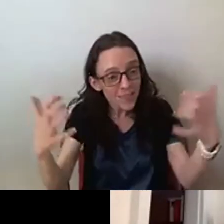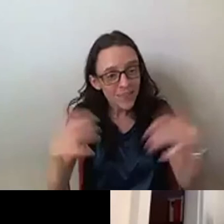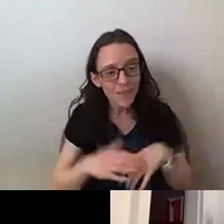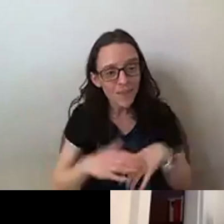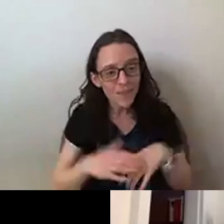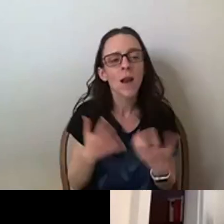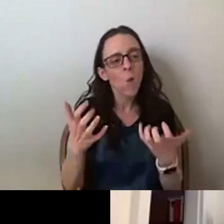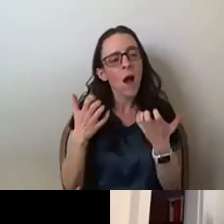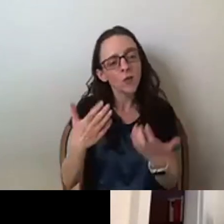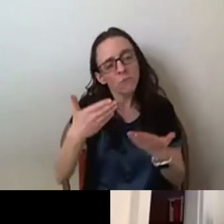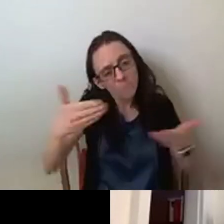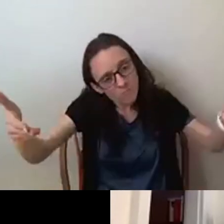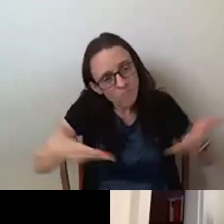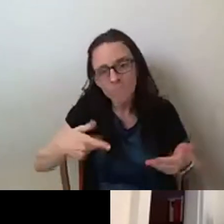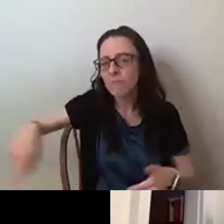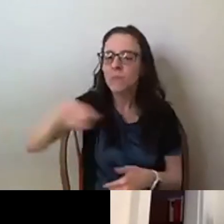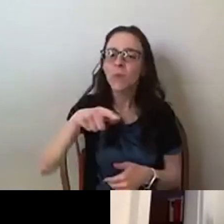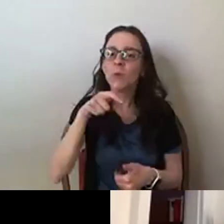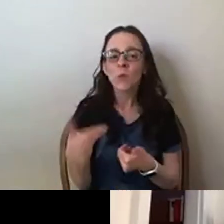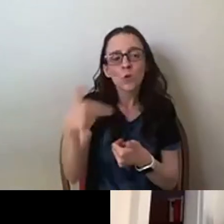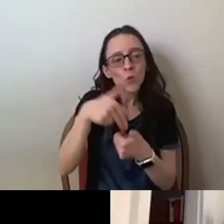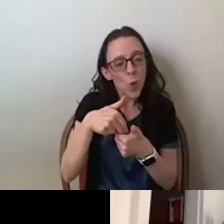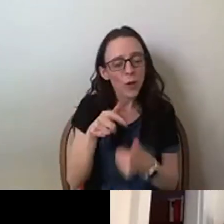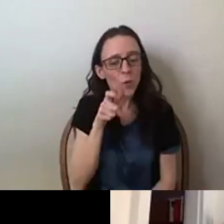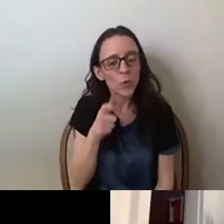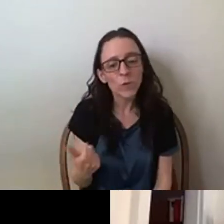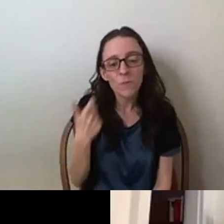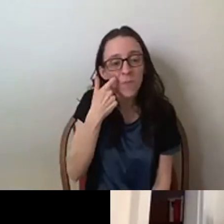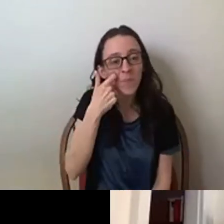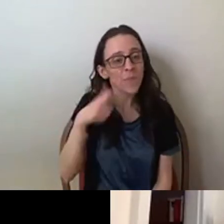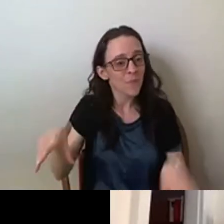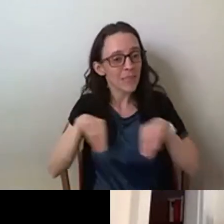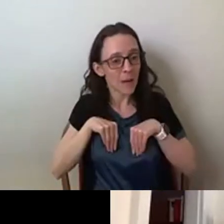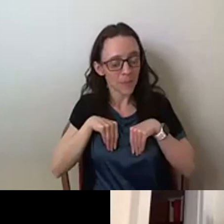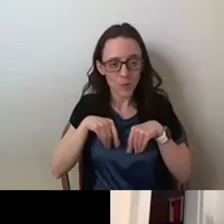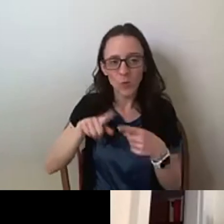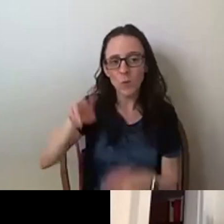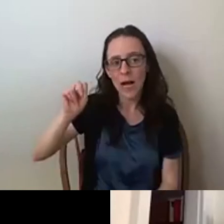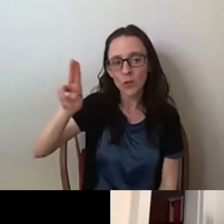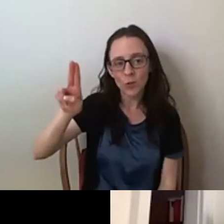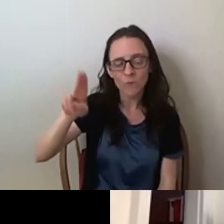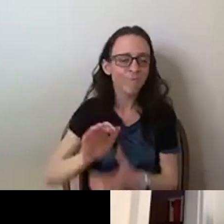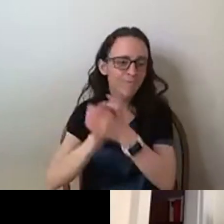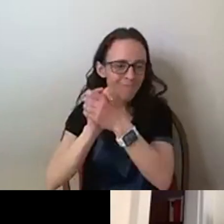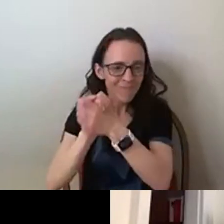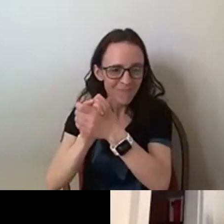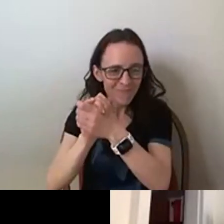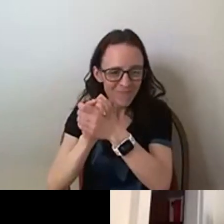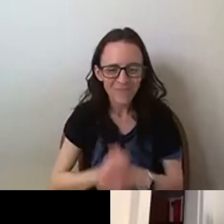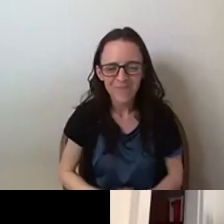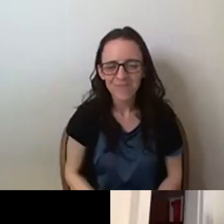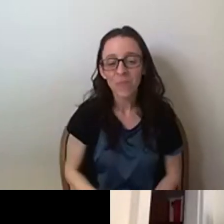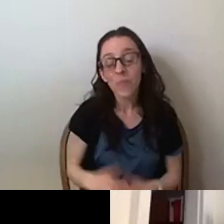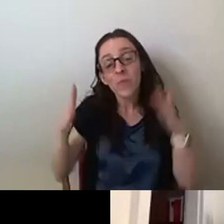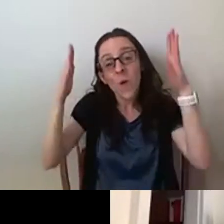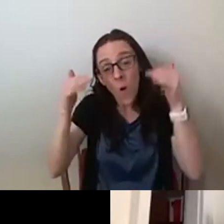welcome to all of you who are joining us who have recently been admitted to Northeastern. Special congratulations to you, and we very much hope that